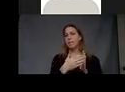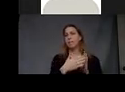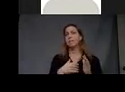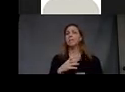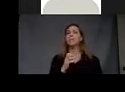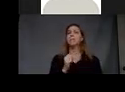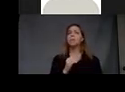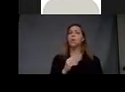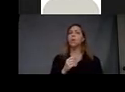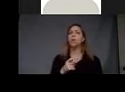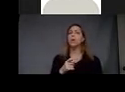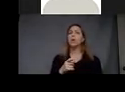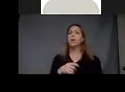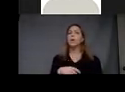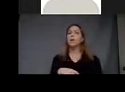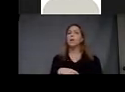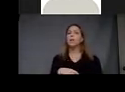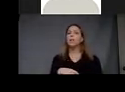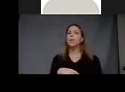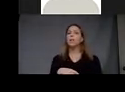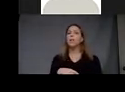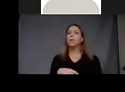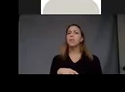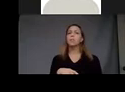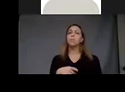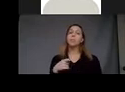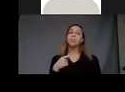of not only